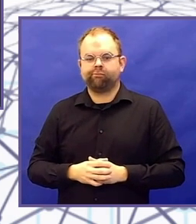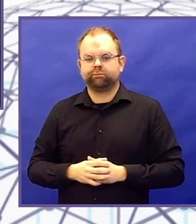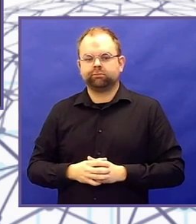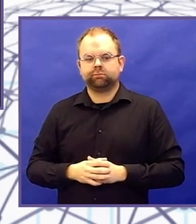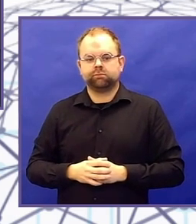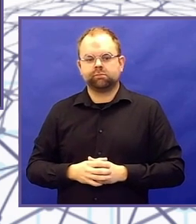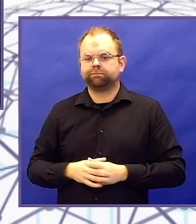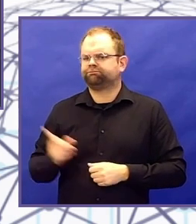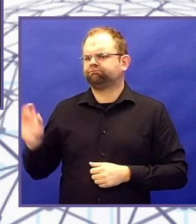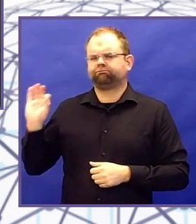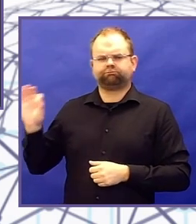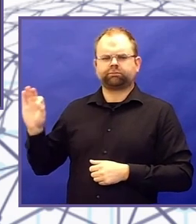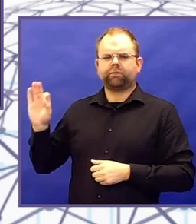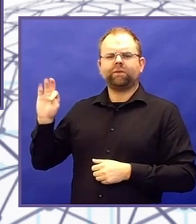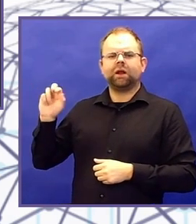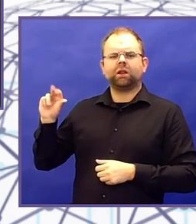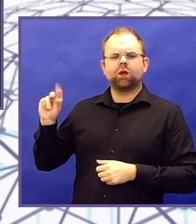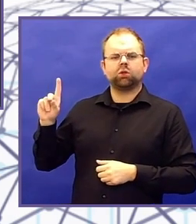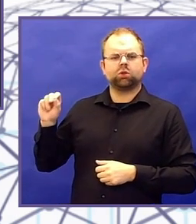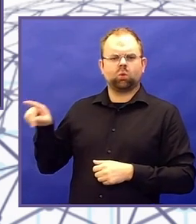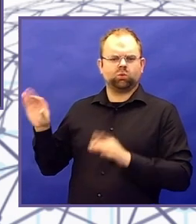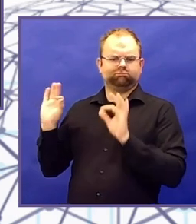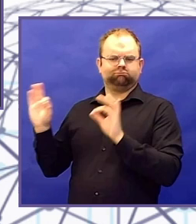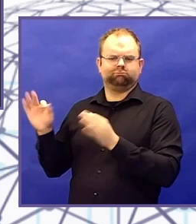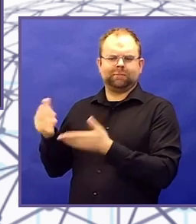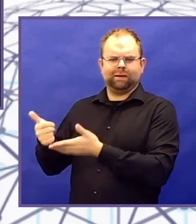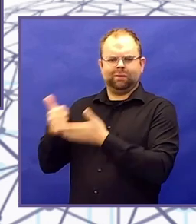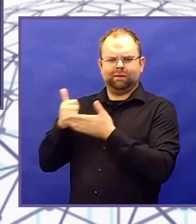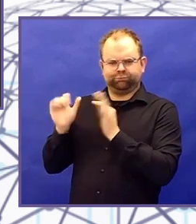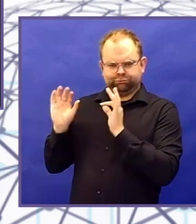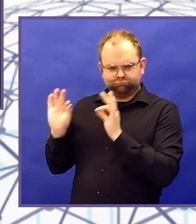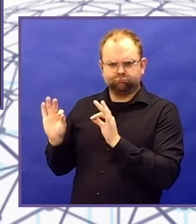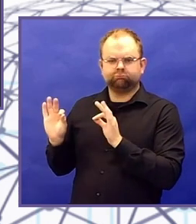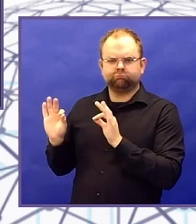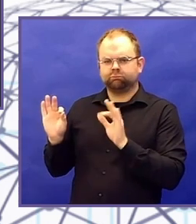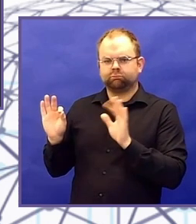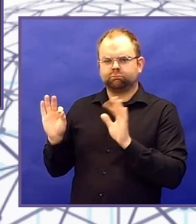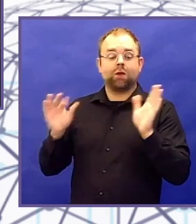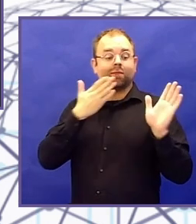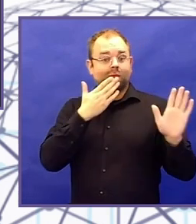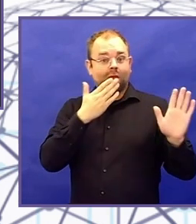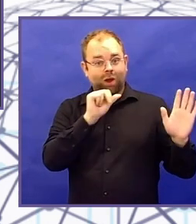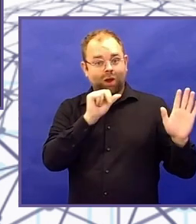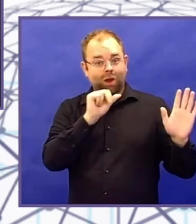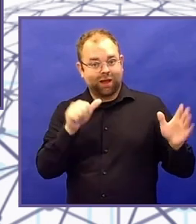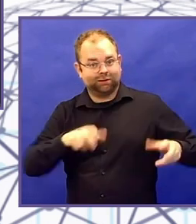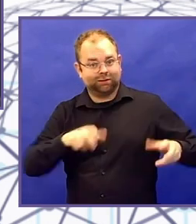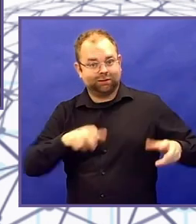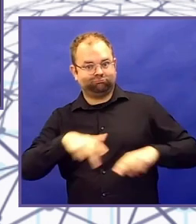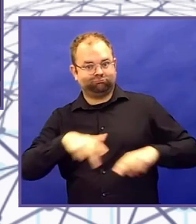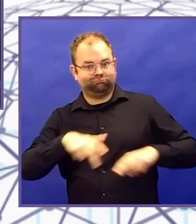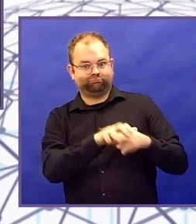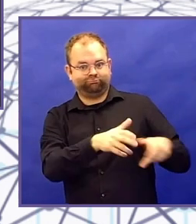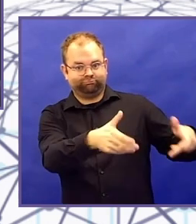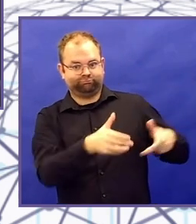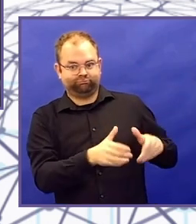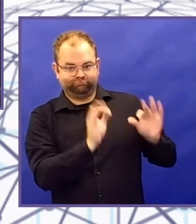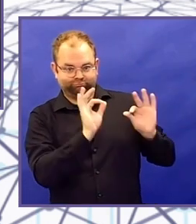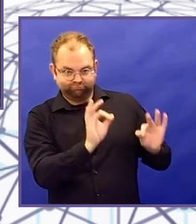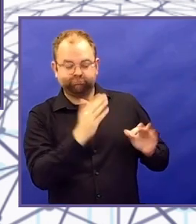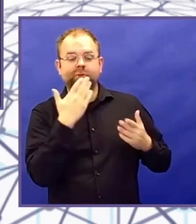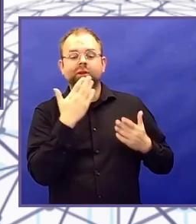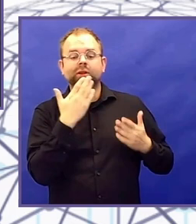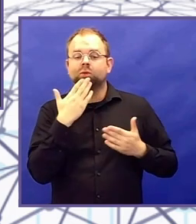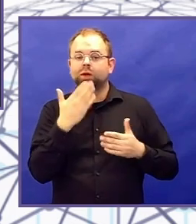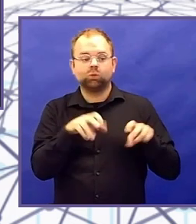So, welcome. I'm Cathy Holloway. You already know me. I'm Anna. I'm a PhD student at GDI Hub.